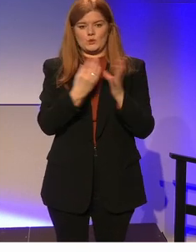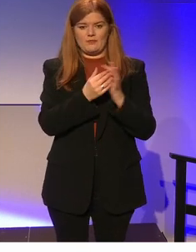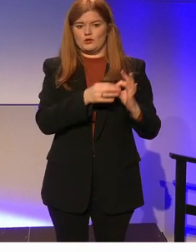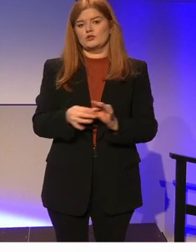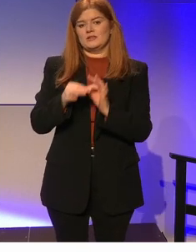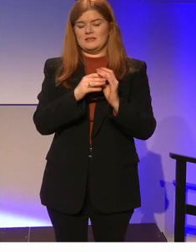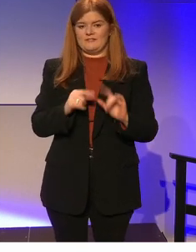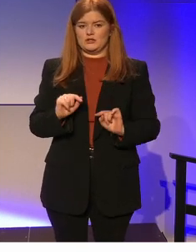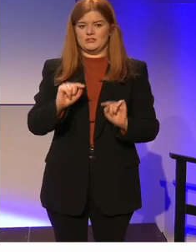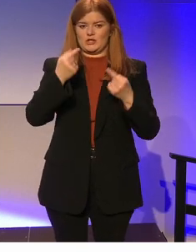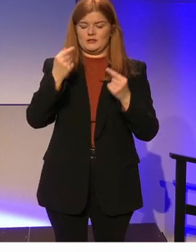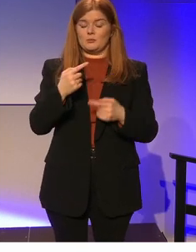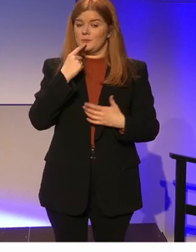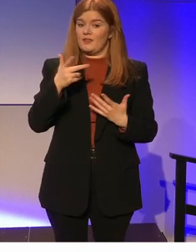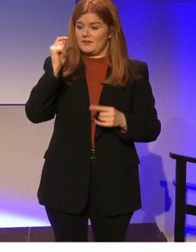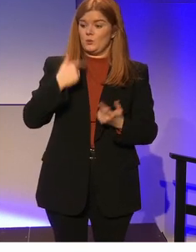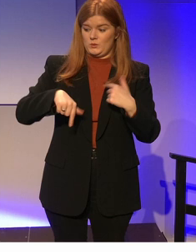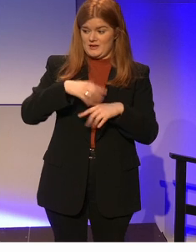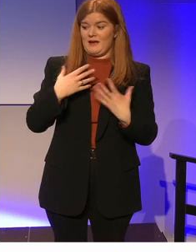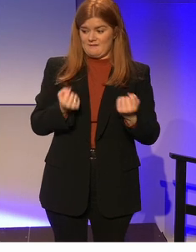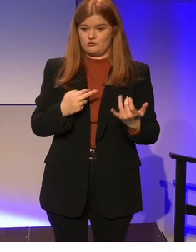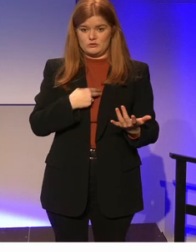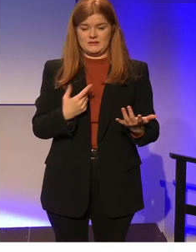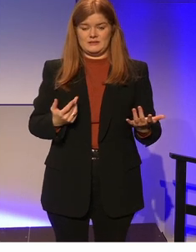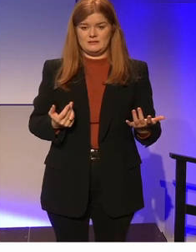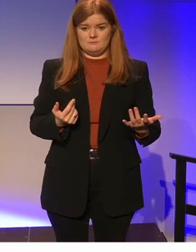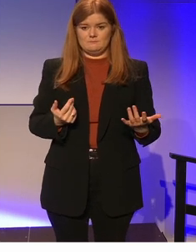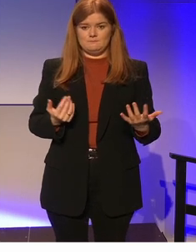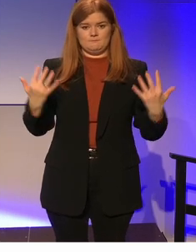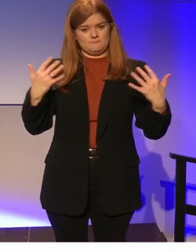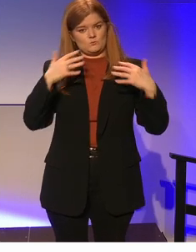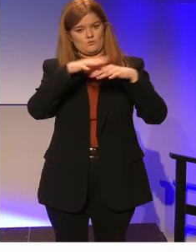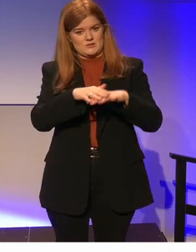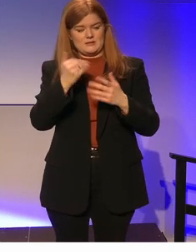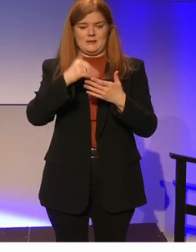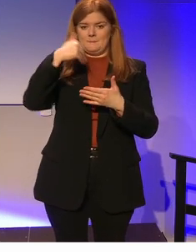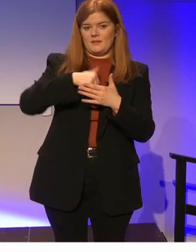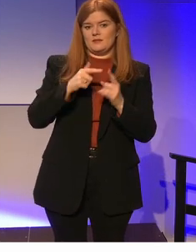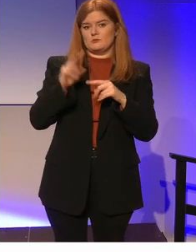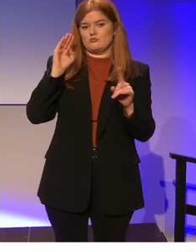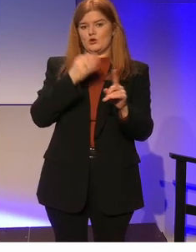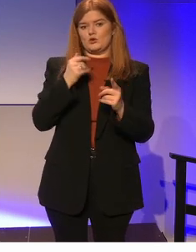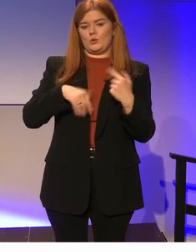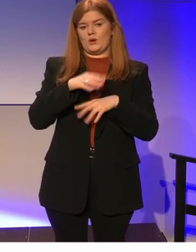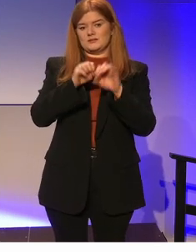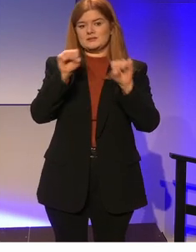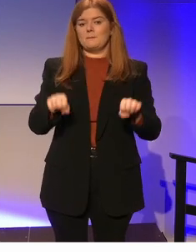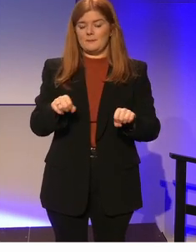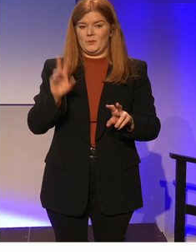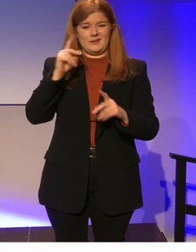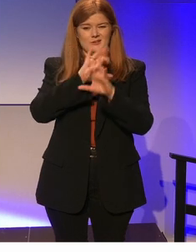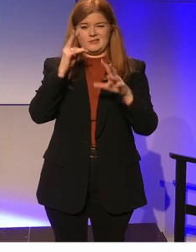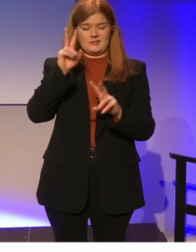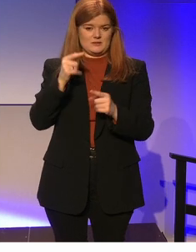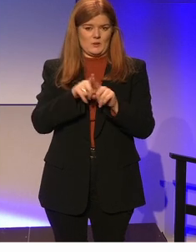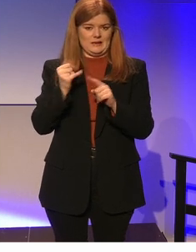is challenging. But I think we have really incorporated and embedded this approach in our system. And we